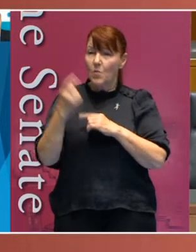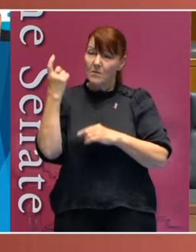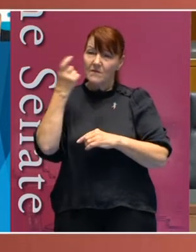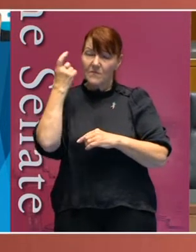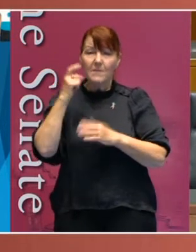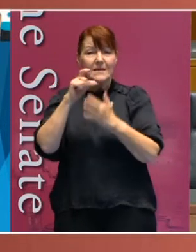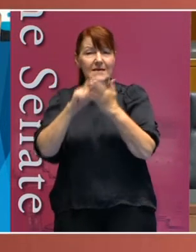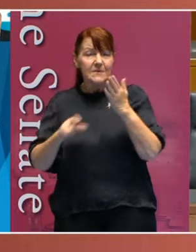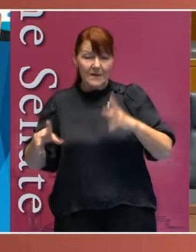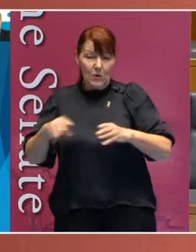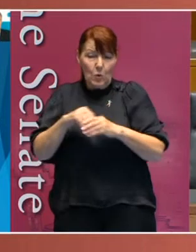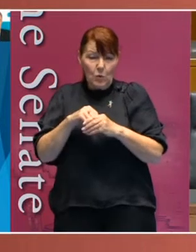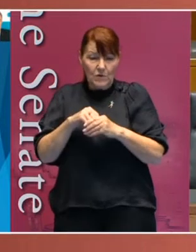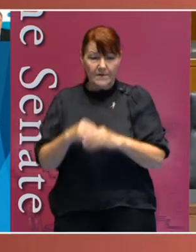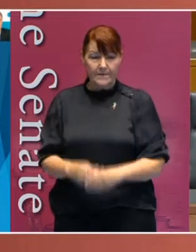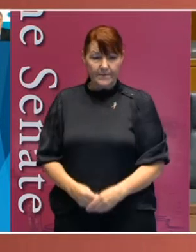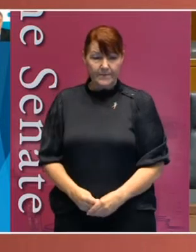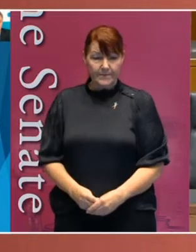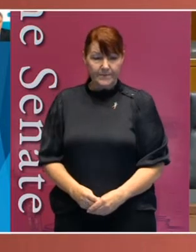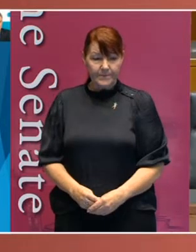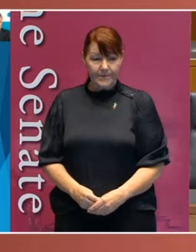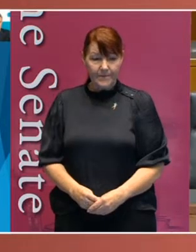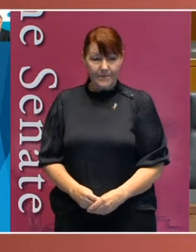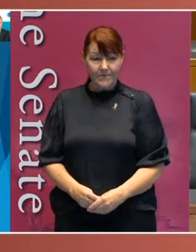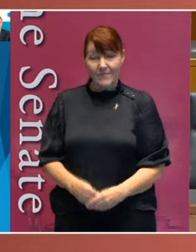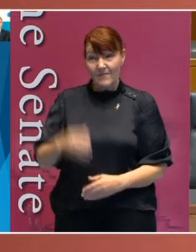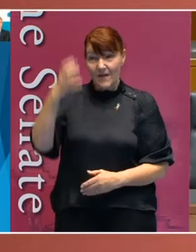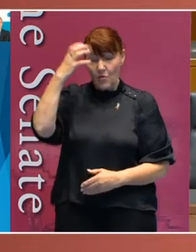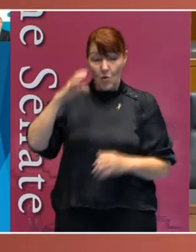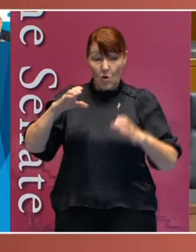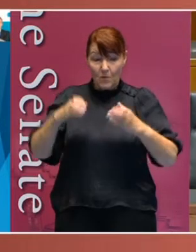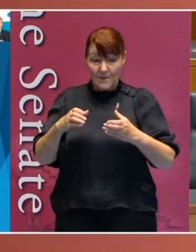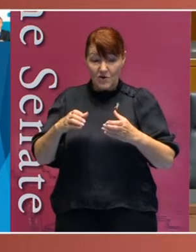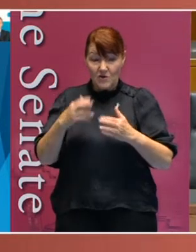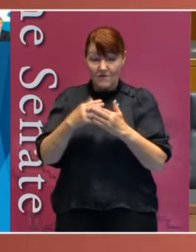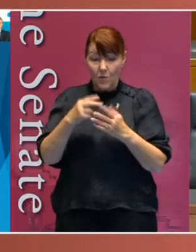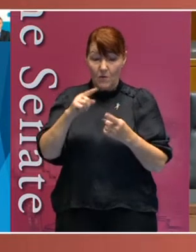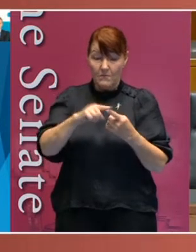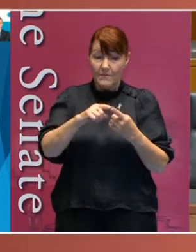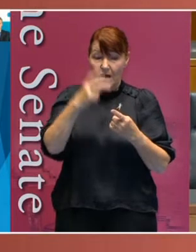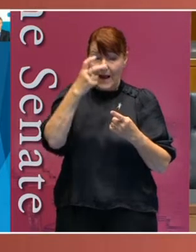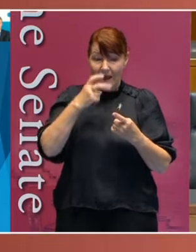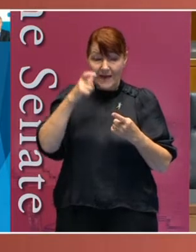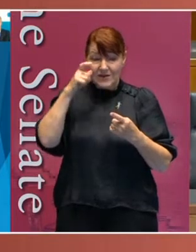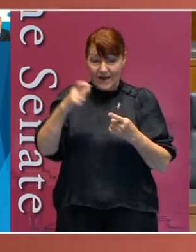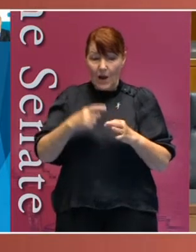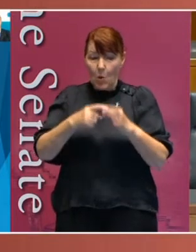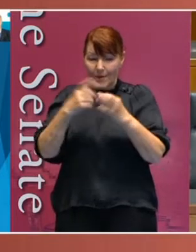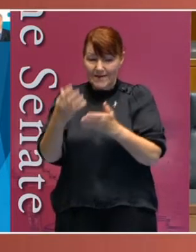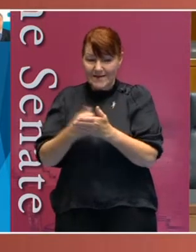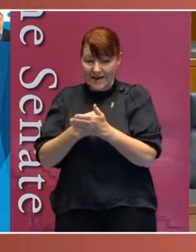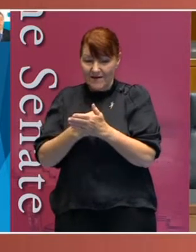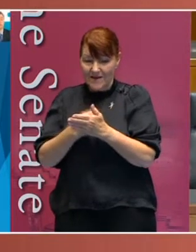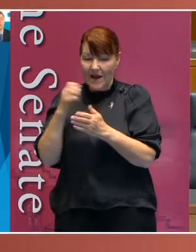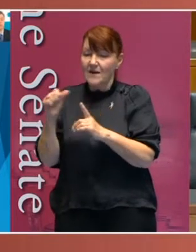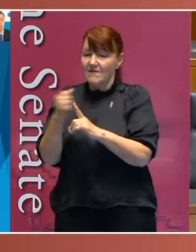disability inclusion. The Royal Commissions for both Aged Care Quality and Safety and Violence